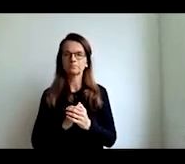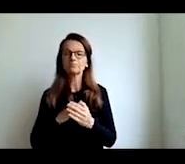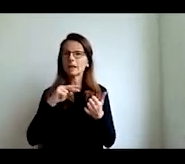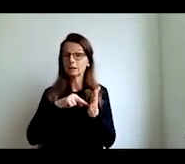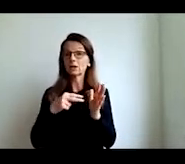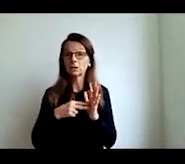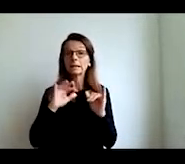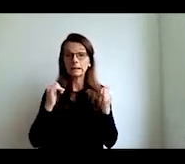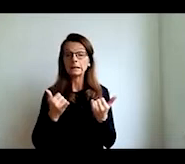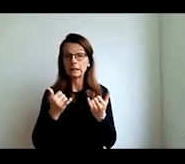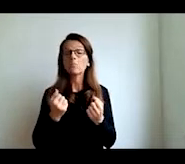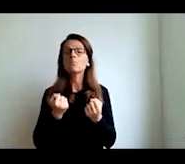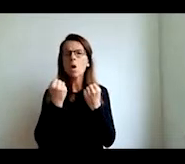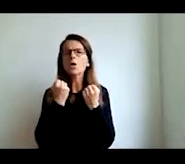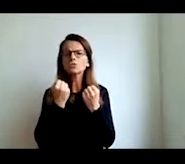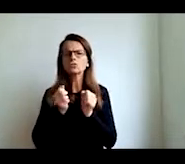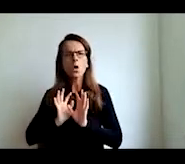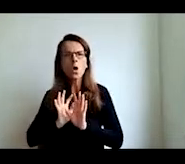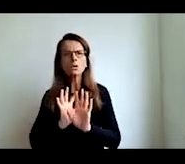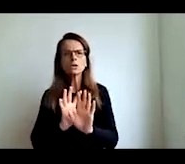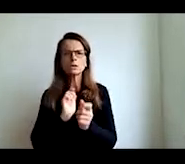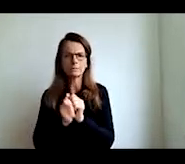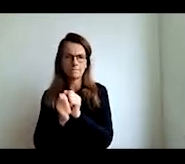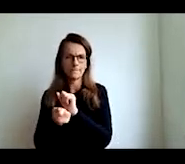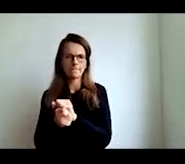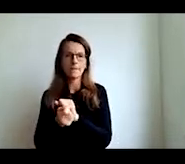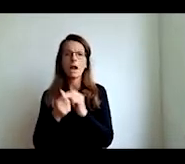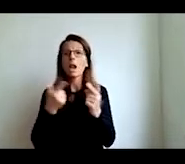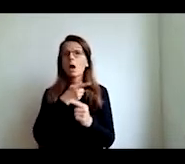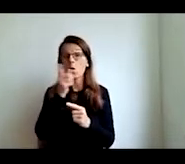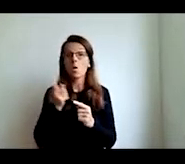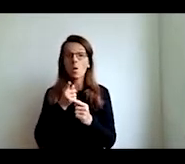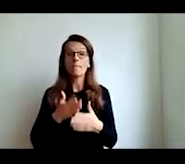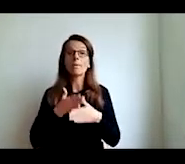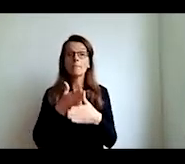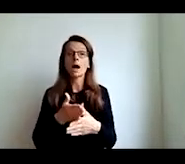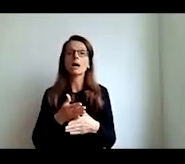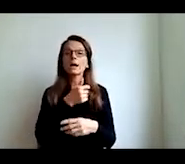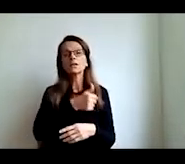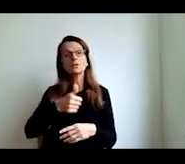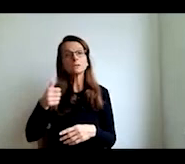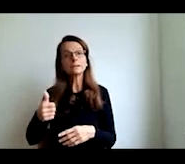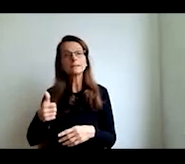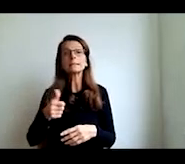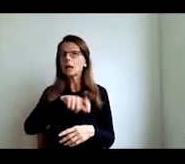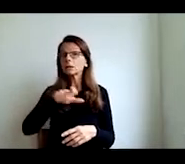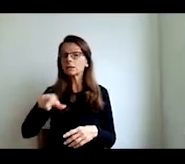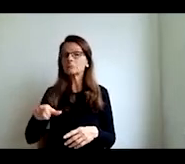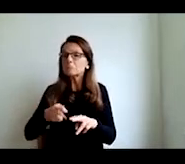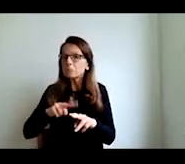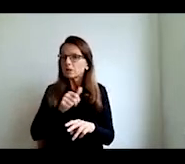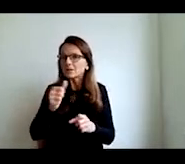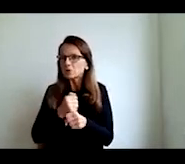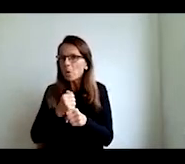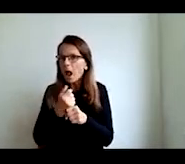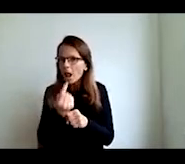actually a powerful driver of change and it can help you know personalize learning improve you know student engagement it